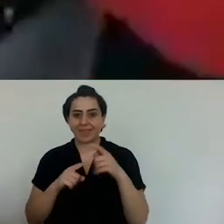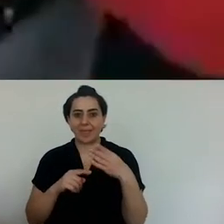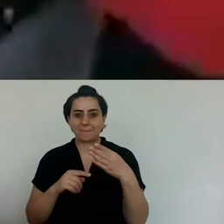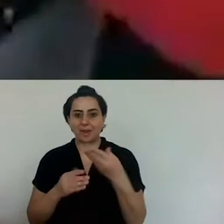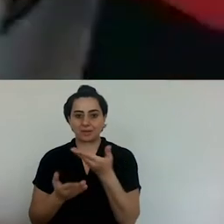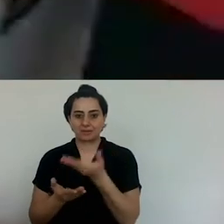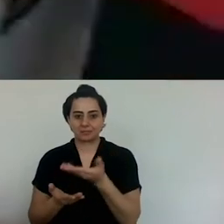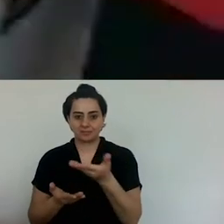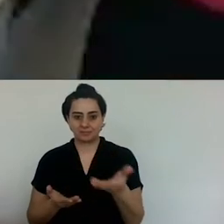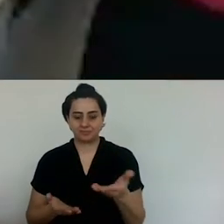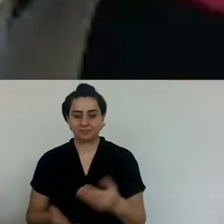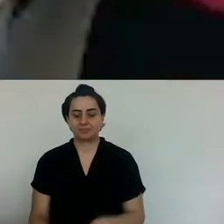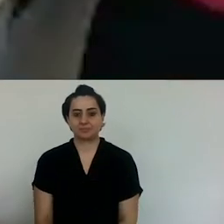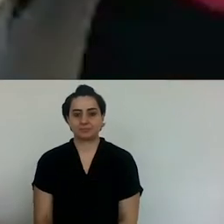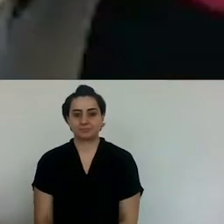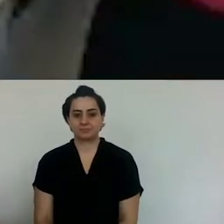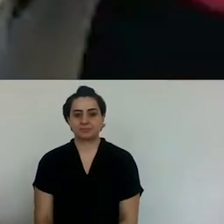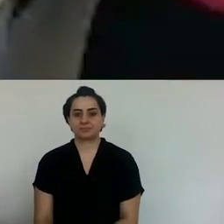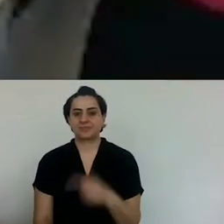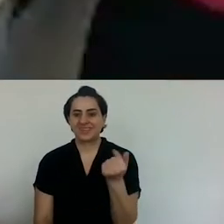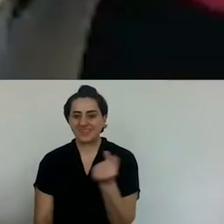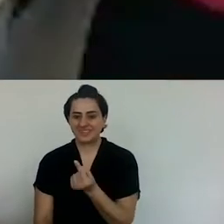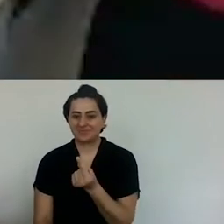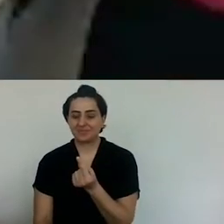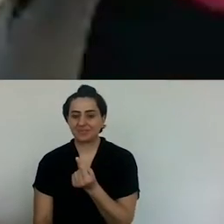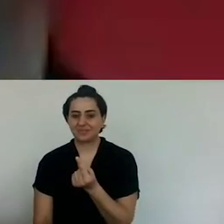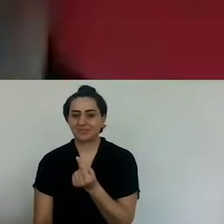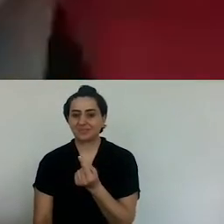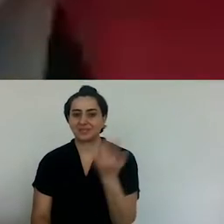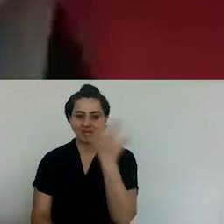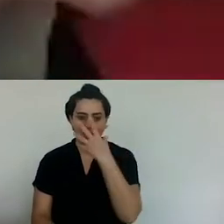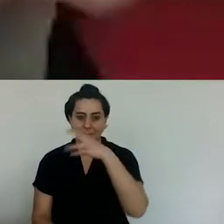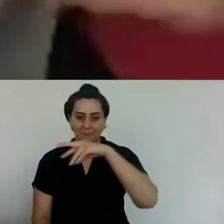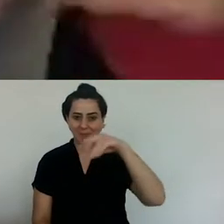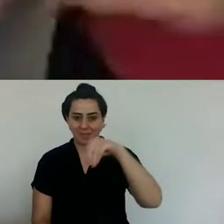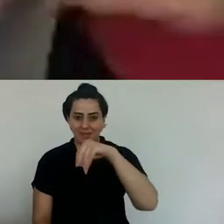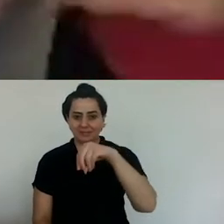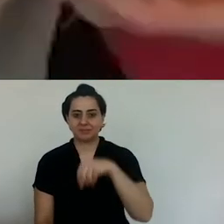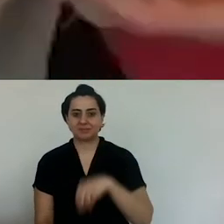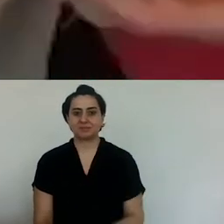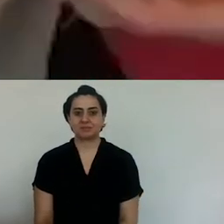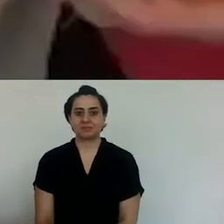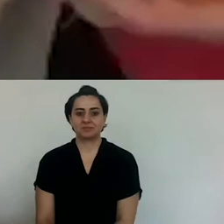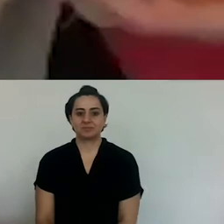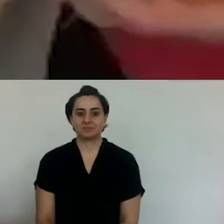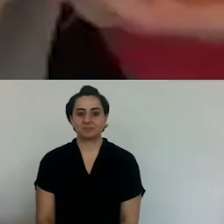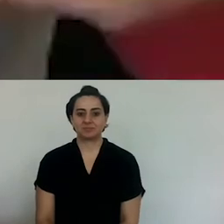Some Daphne leaves. Again, black pepper.